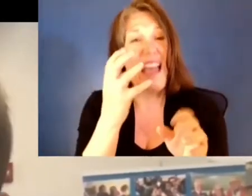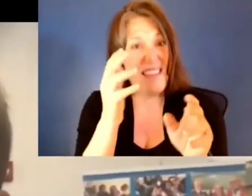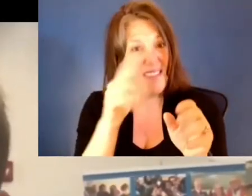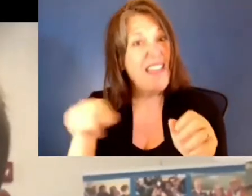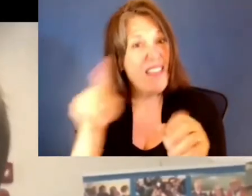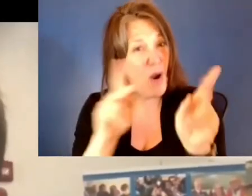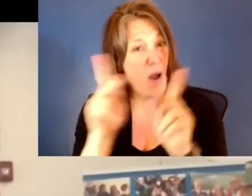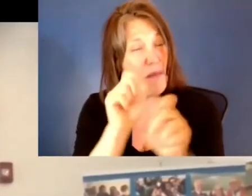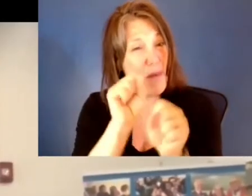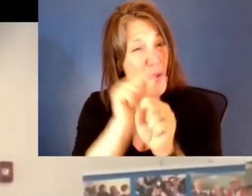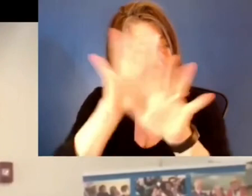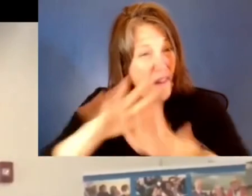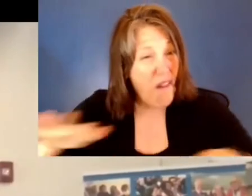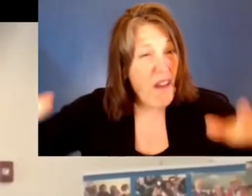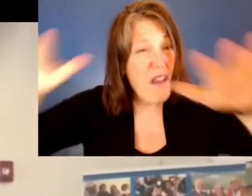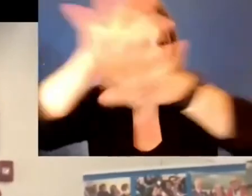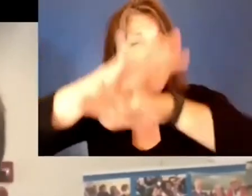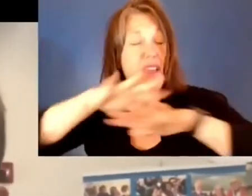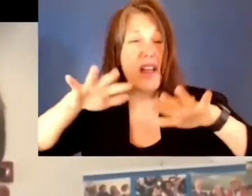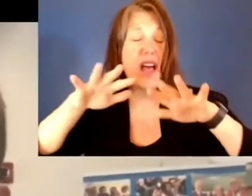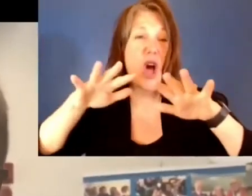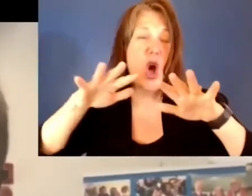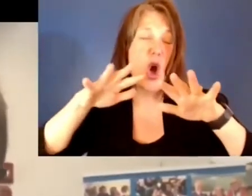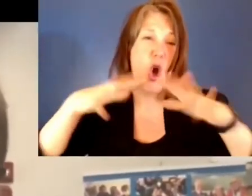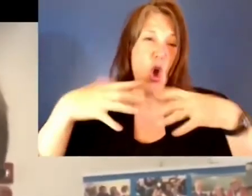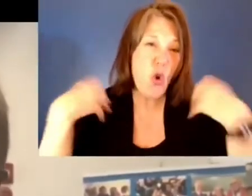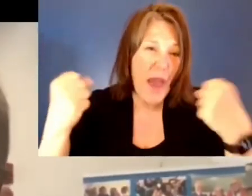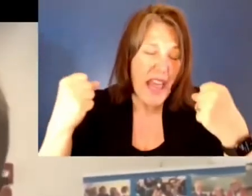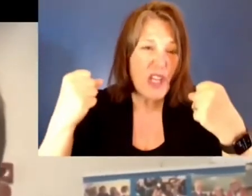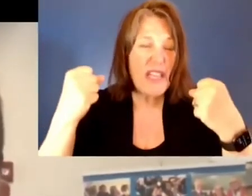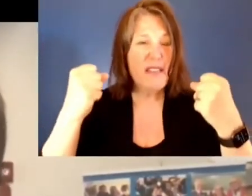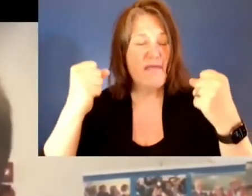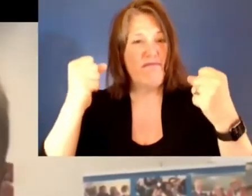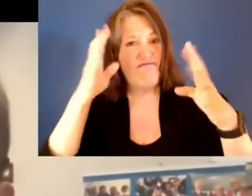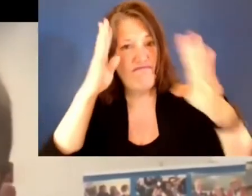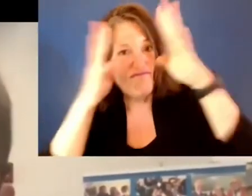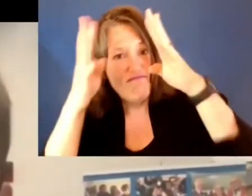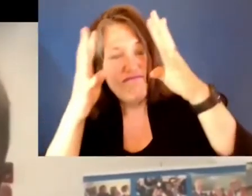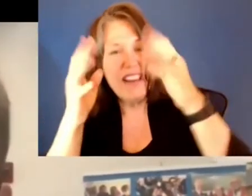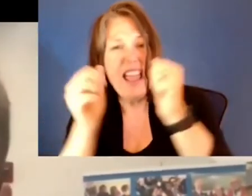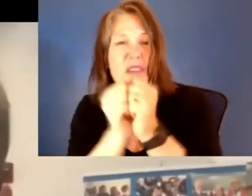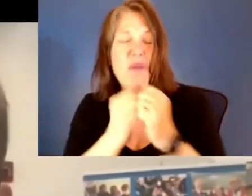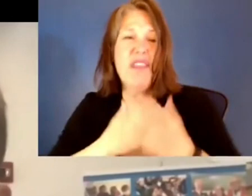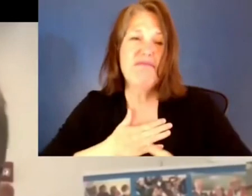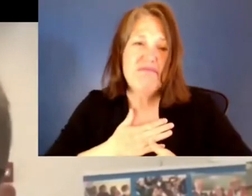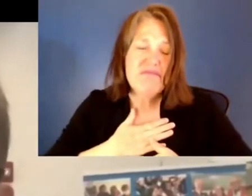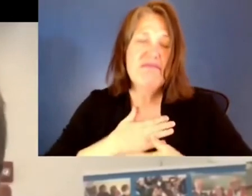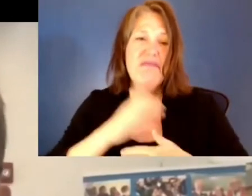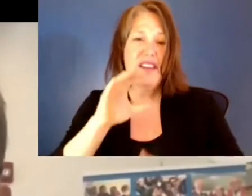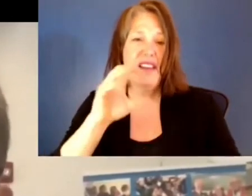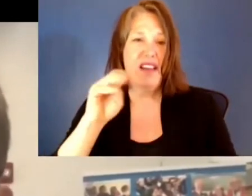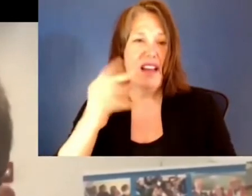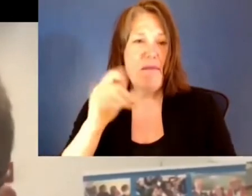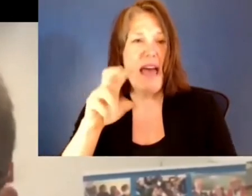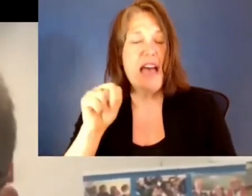creatively, and also with compassion to not only bring us through this pandemic, but to